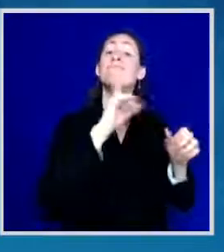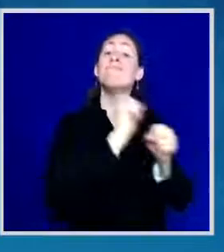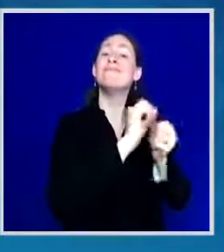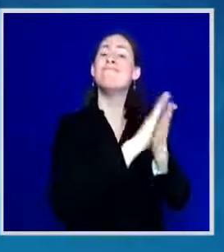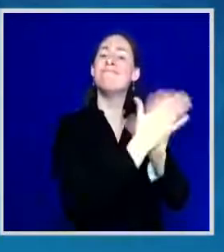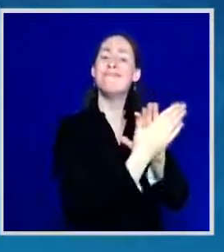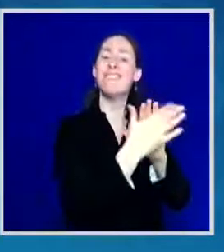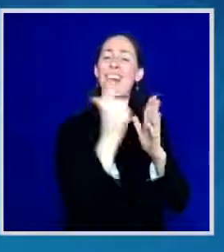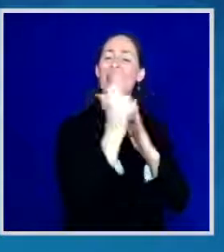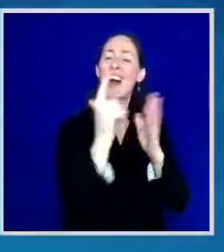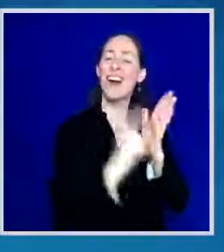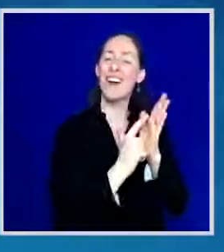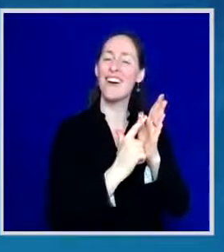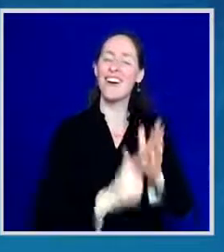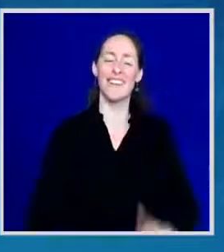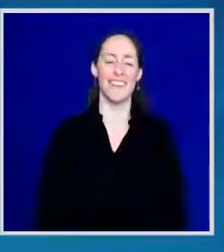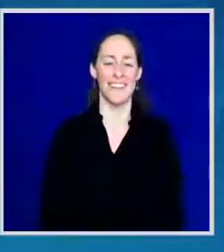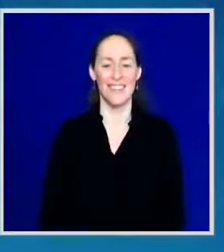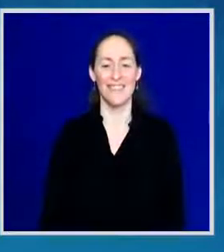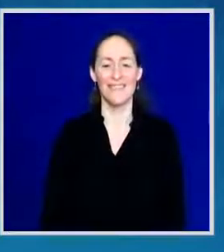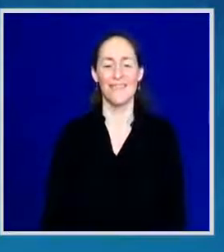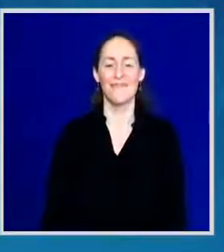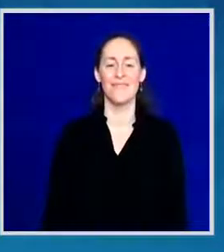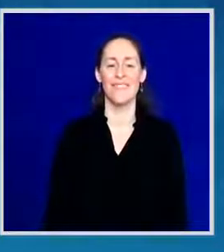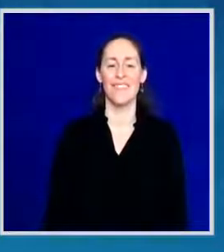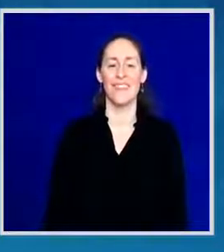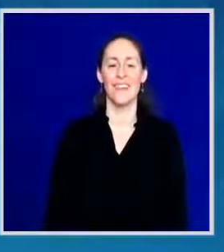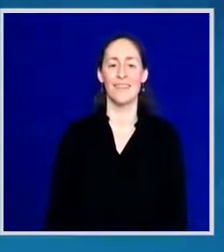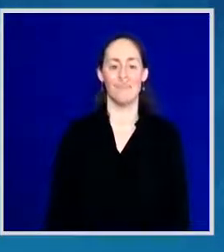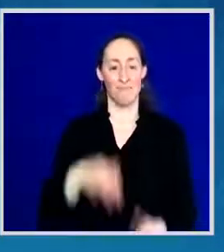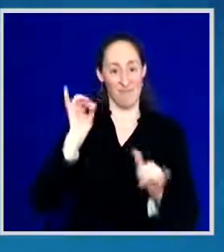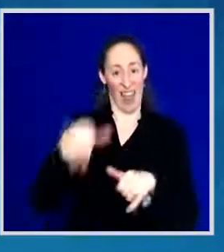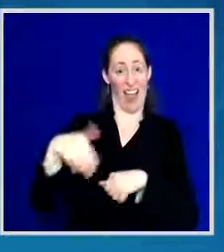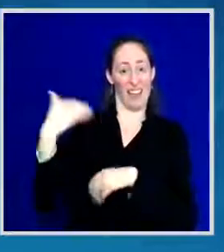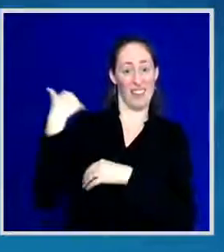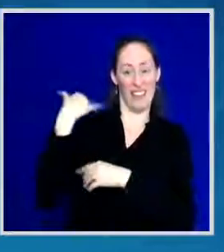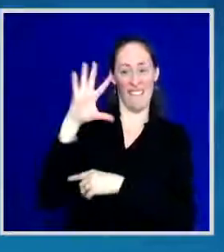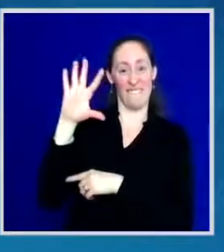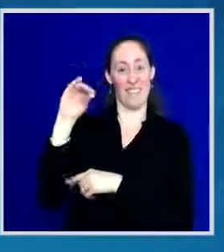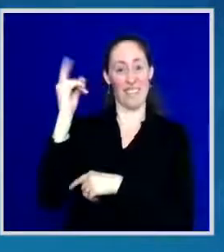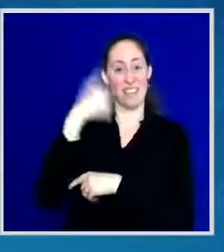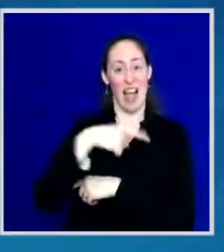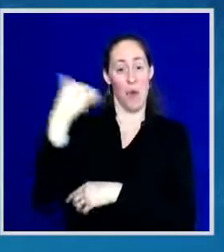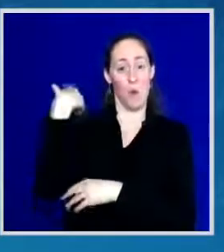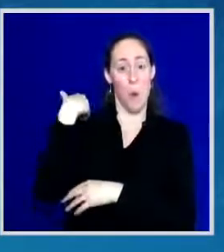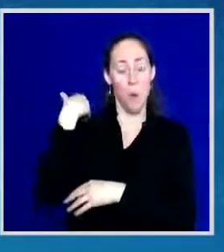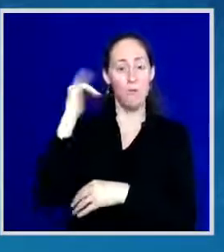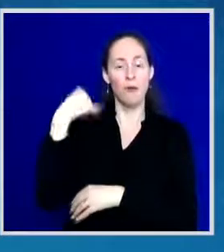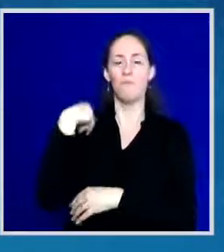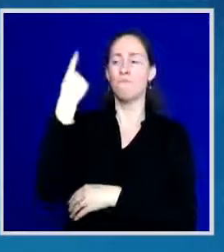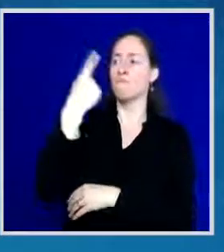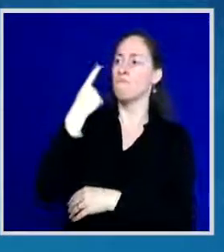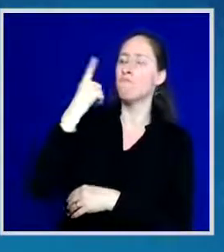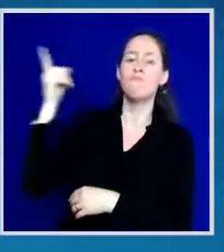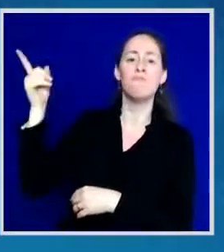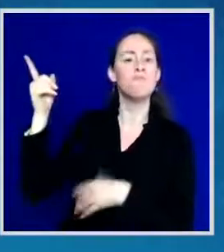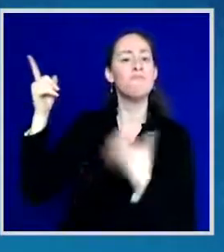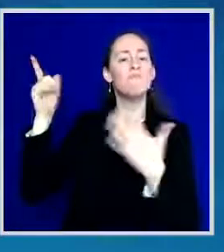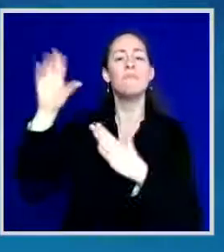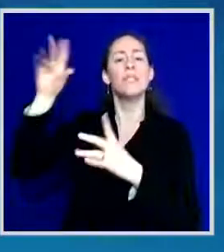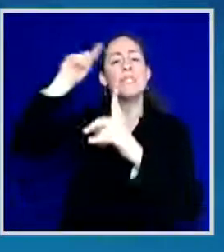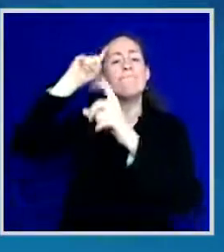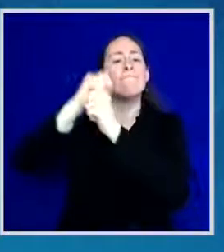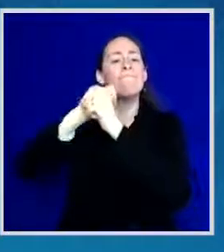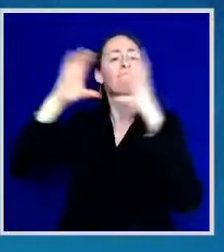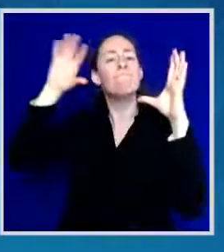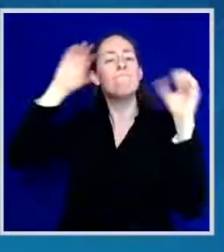And as I said then, President Joe Biden, well, he had a clear vision and clear